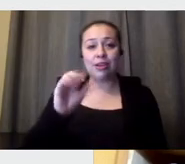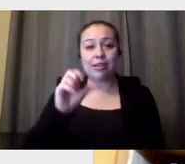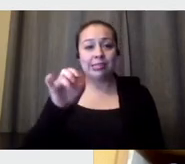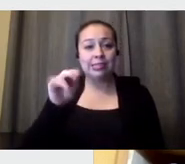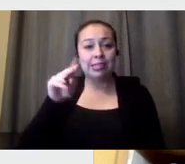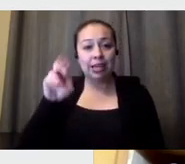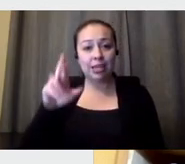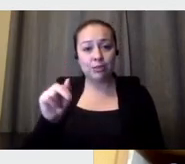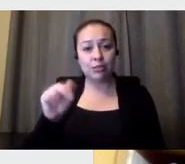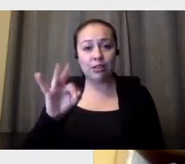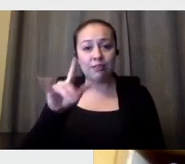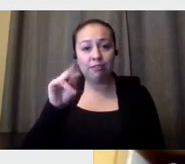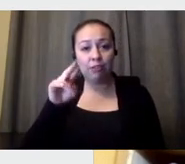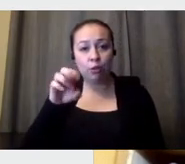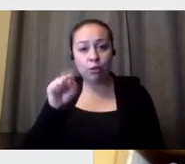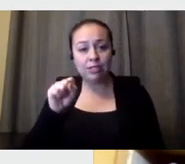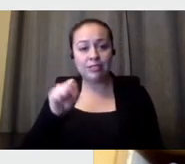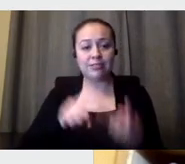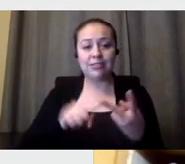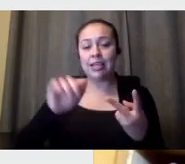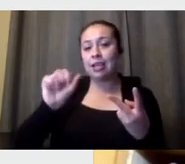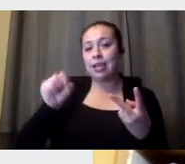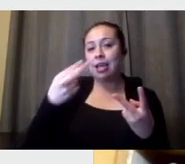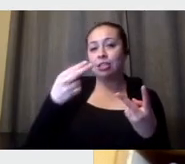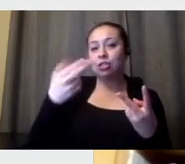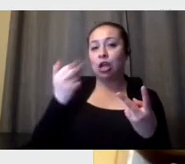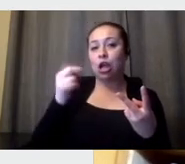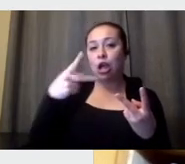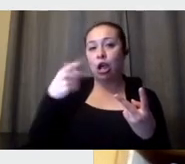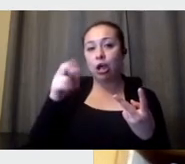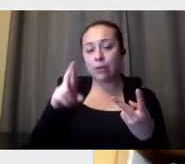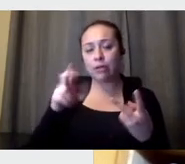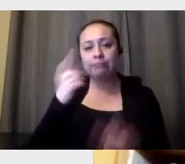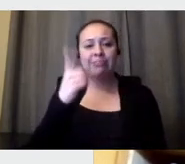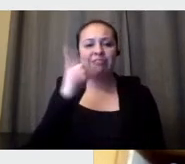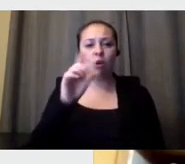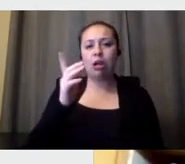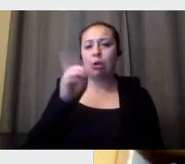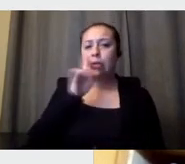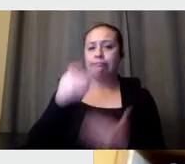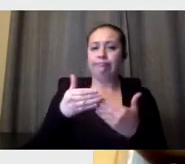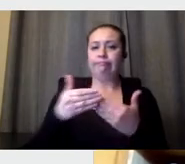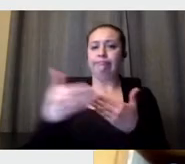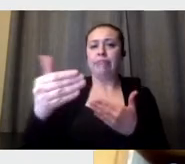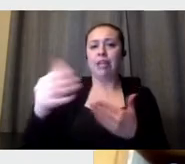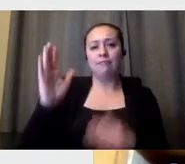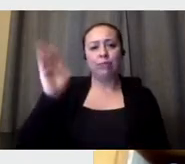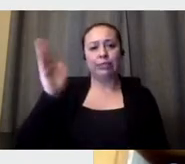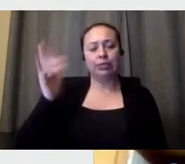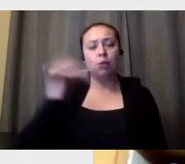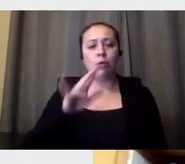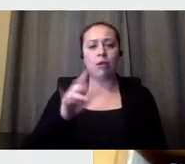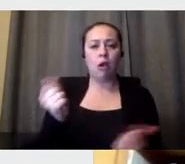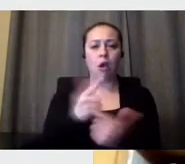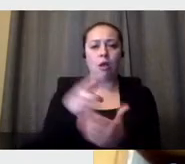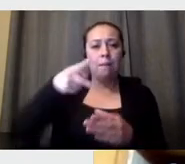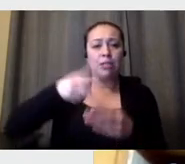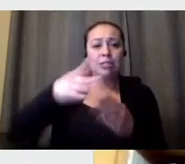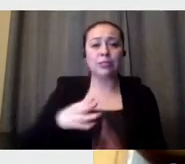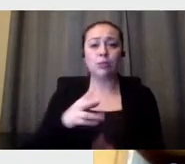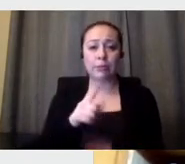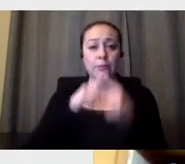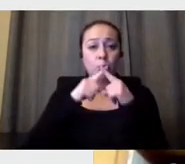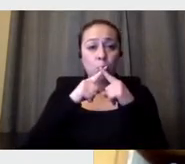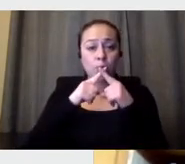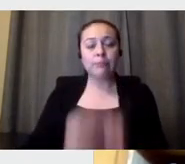for their work. Out of respect for our presenter, participants will be muted for the duration of the talk. We do, however, encourage you to enter